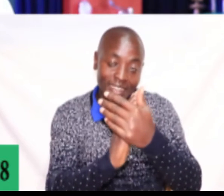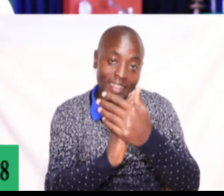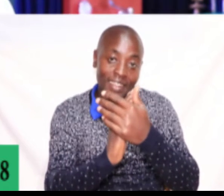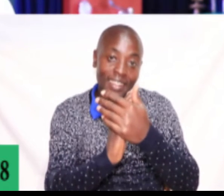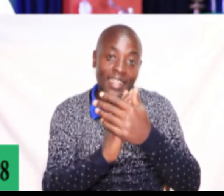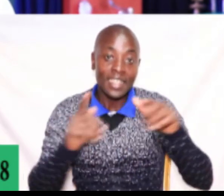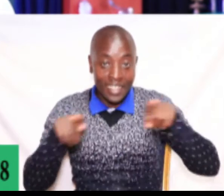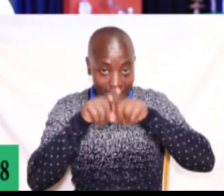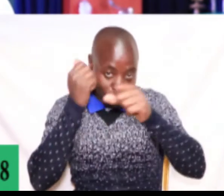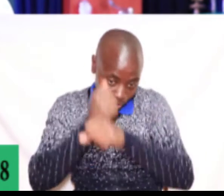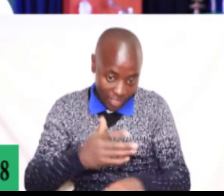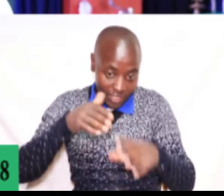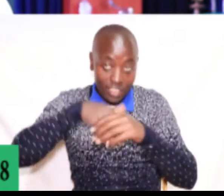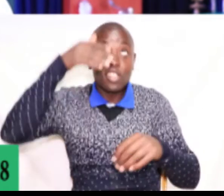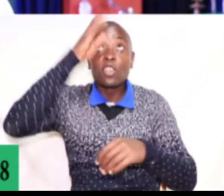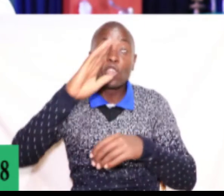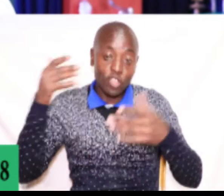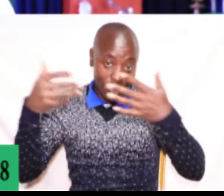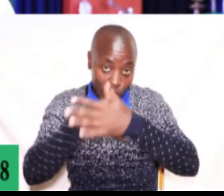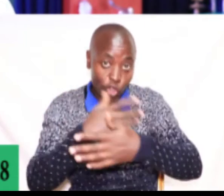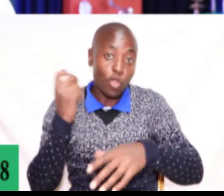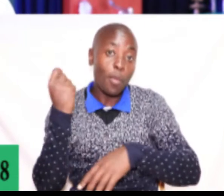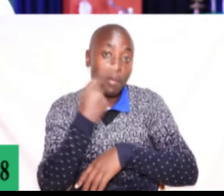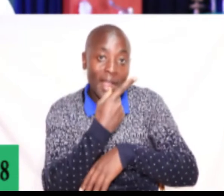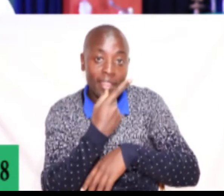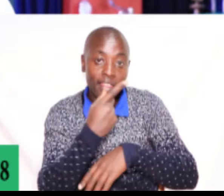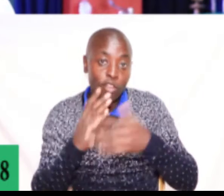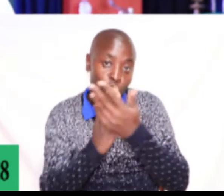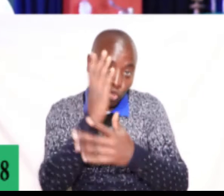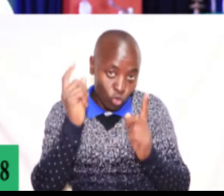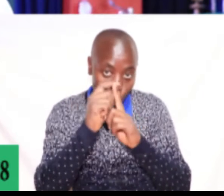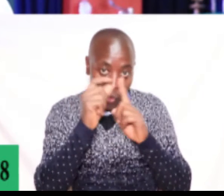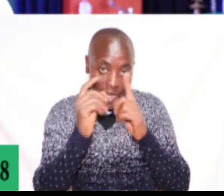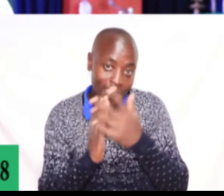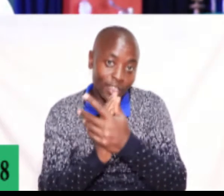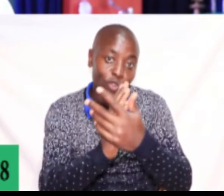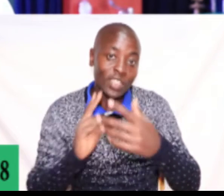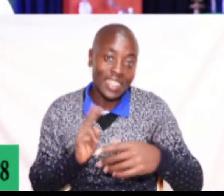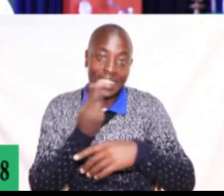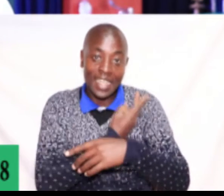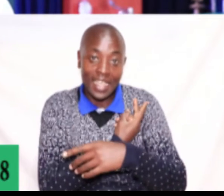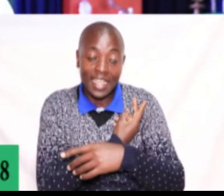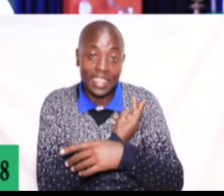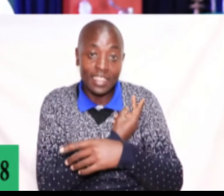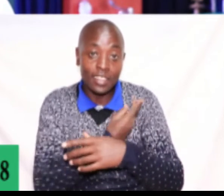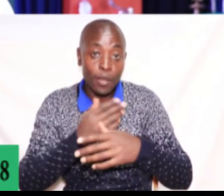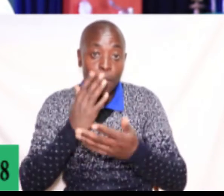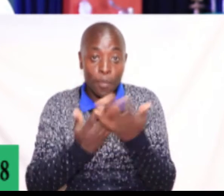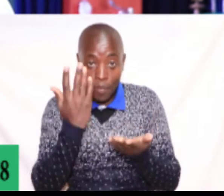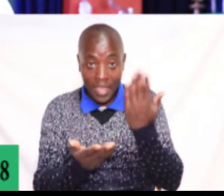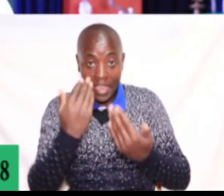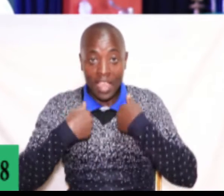and we trust in you, even in this new month, through your word you lead us, that you may live long